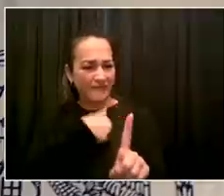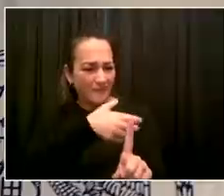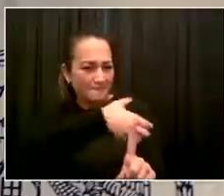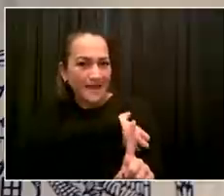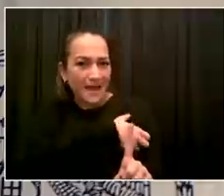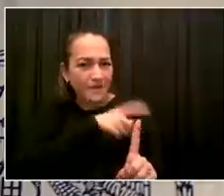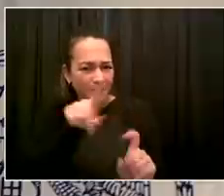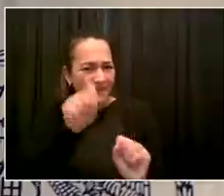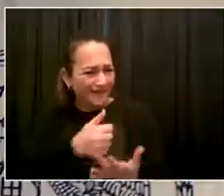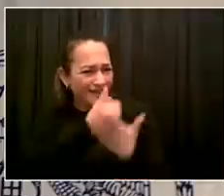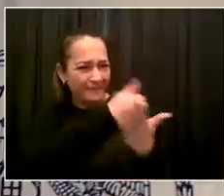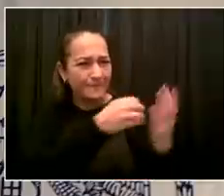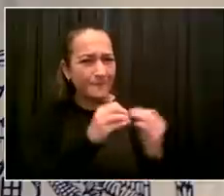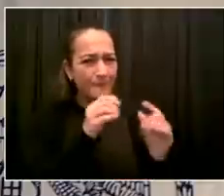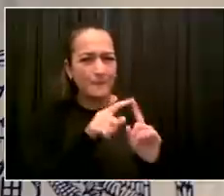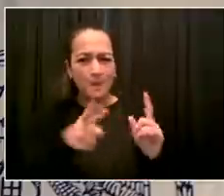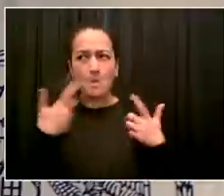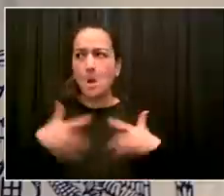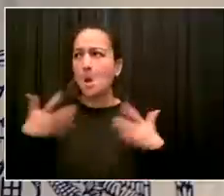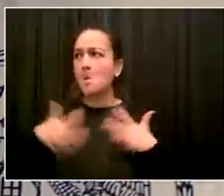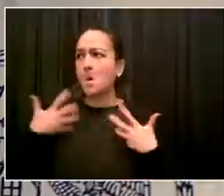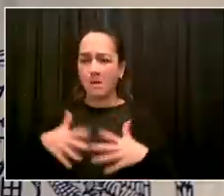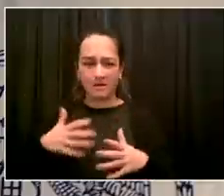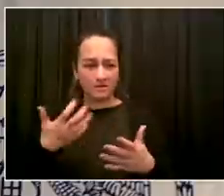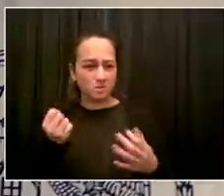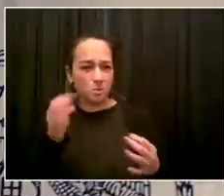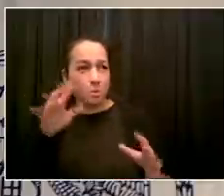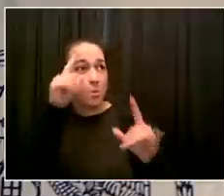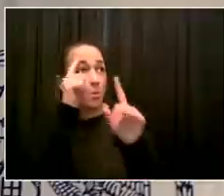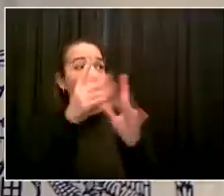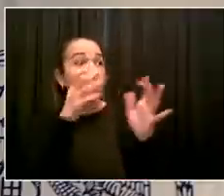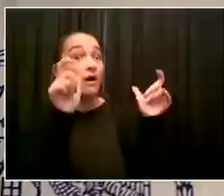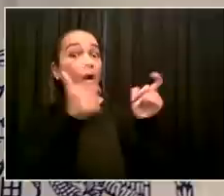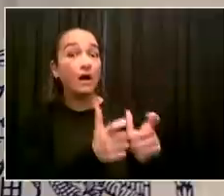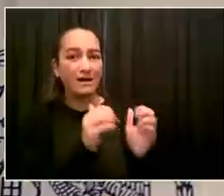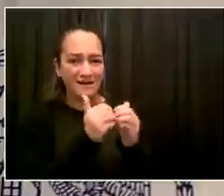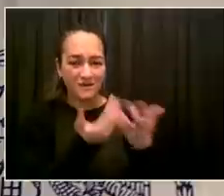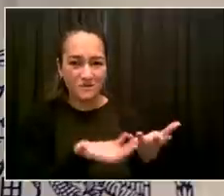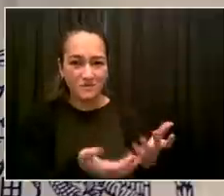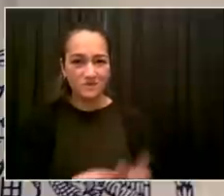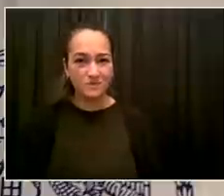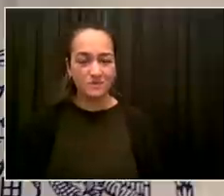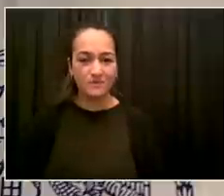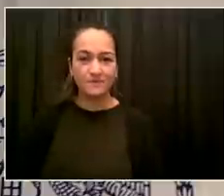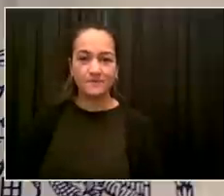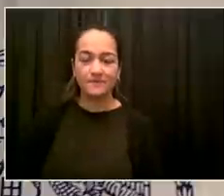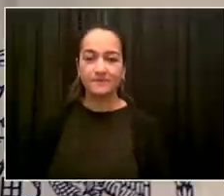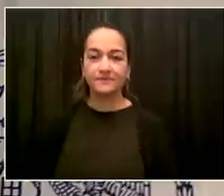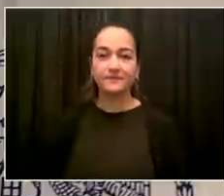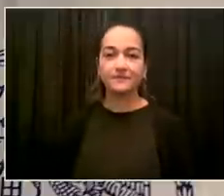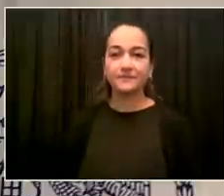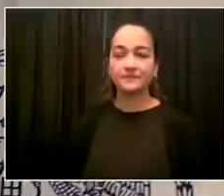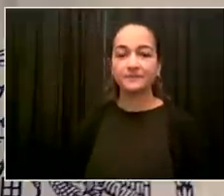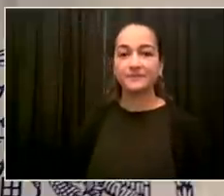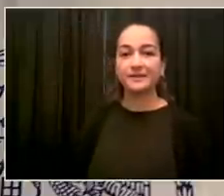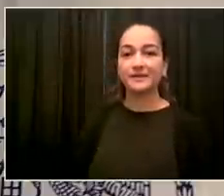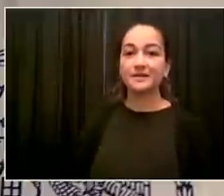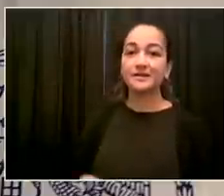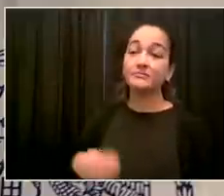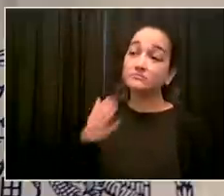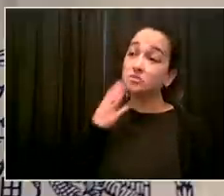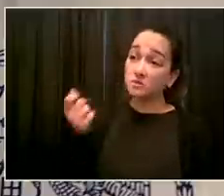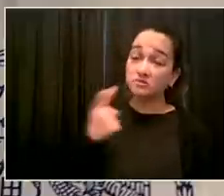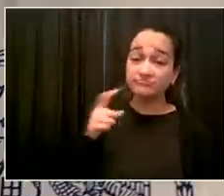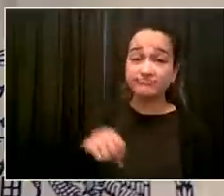there that hasn't already happened? Yeah. And Erin, I want to affirm to you, thank you for the question. It's not reluctance.